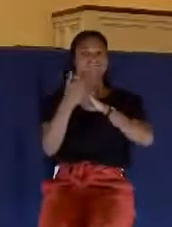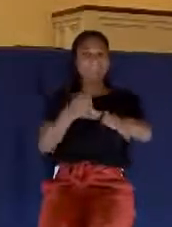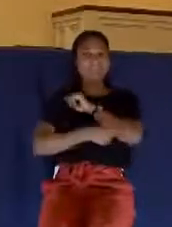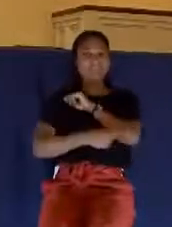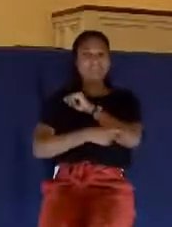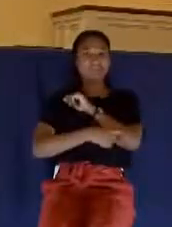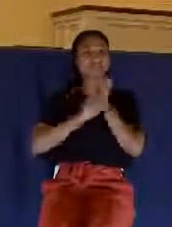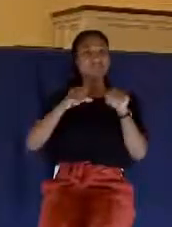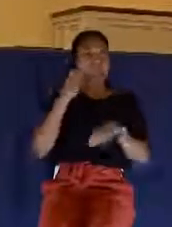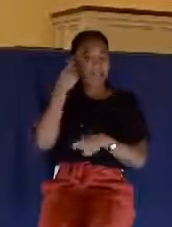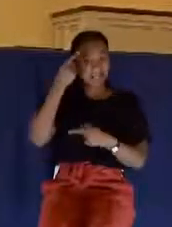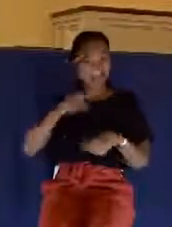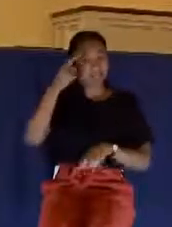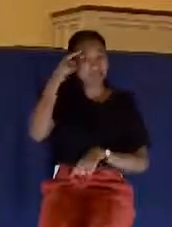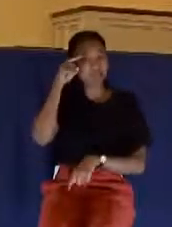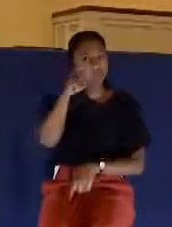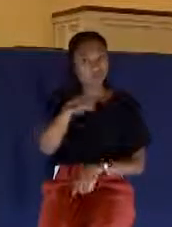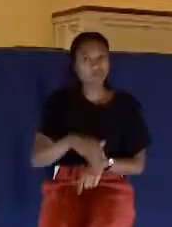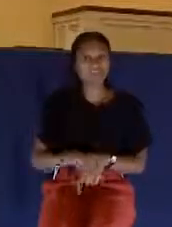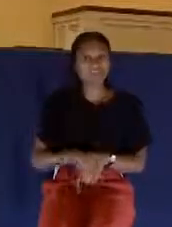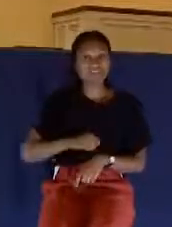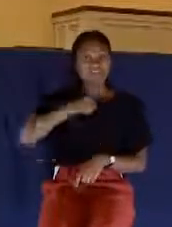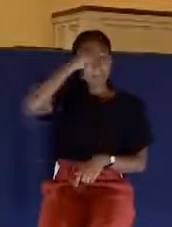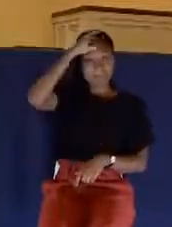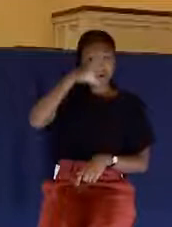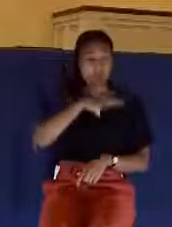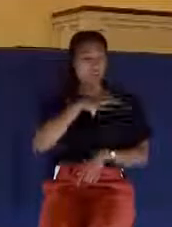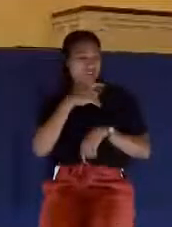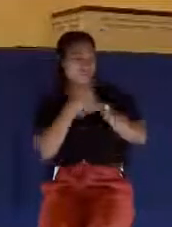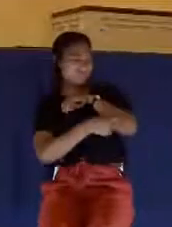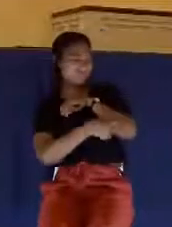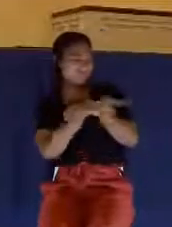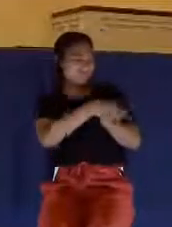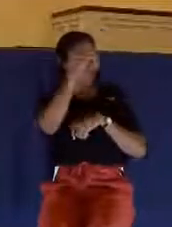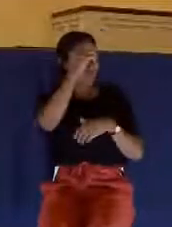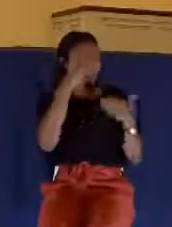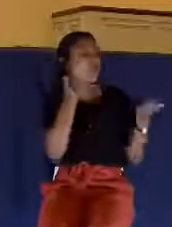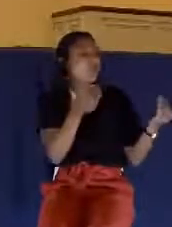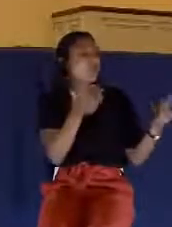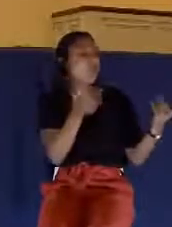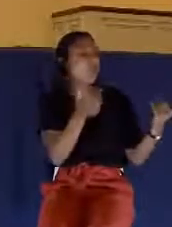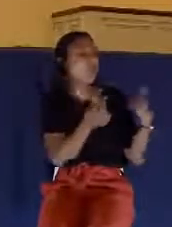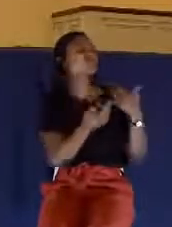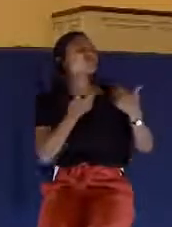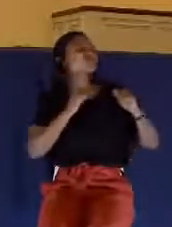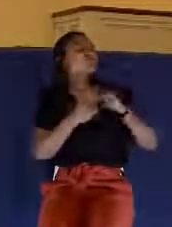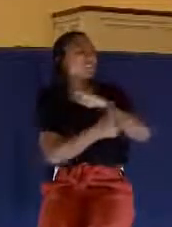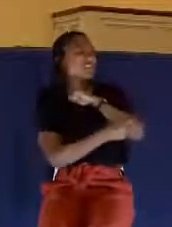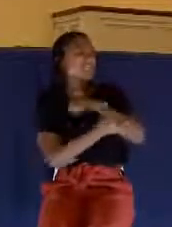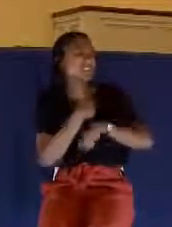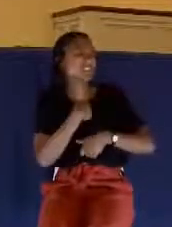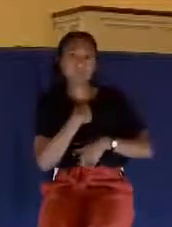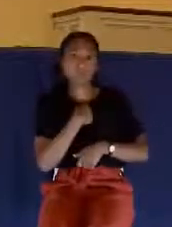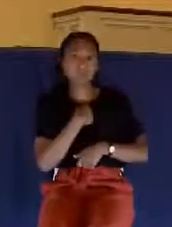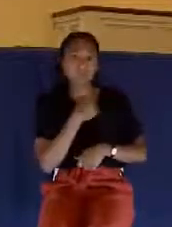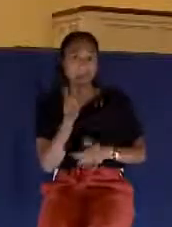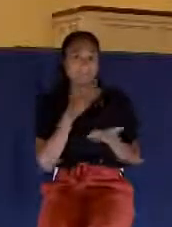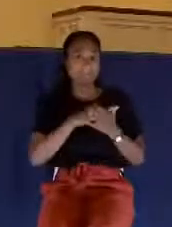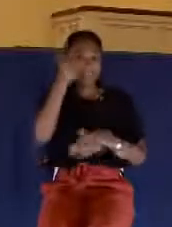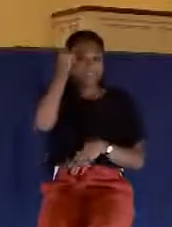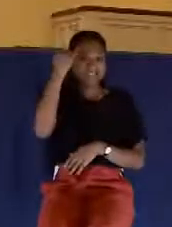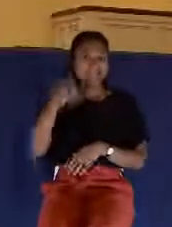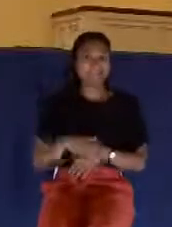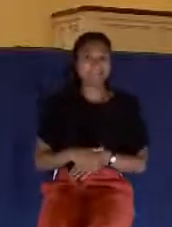As I said before, a proud man tempts the devil to tempt him. So with all that in mind, we come to our